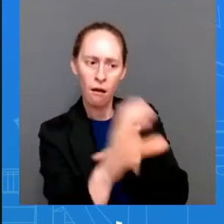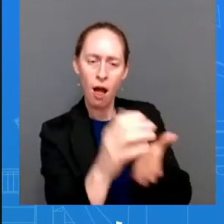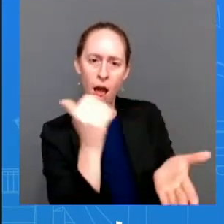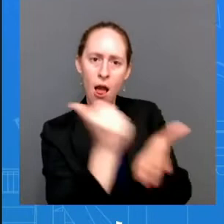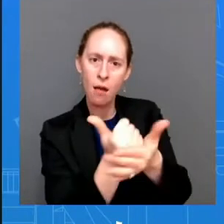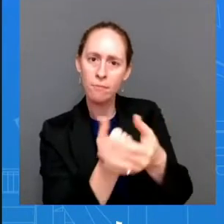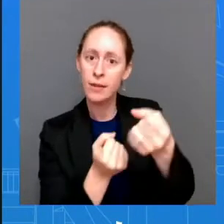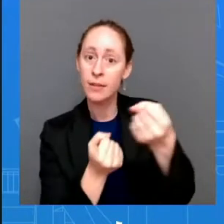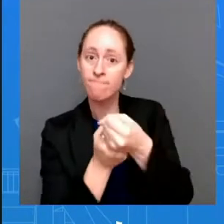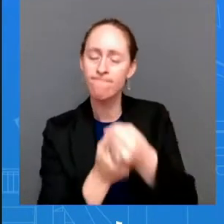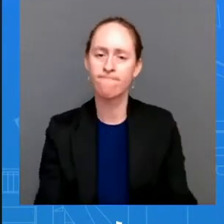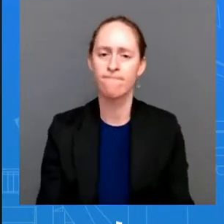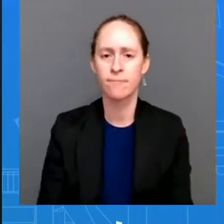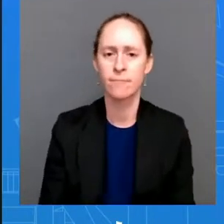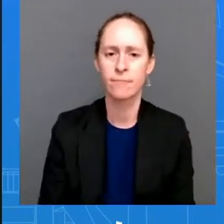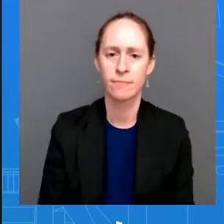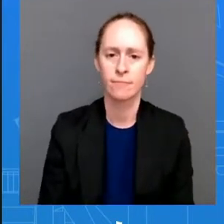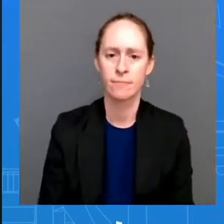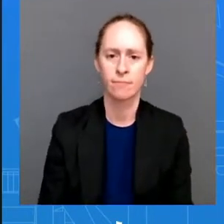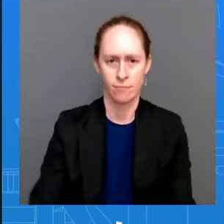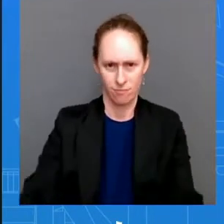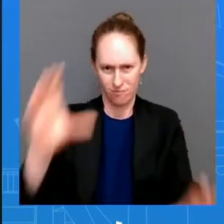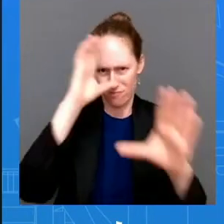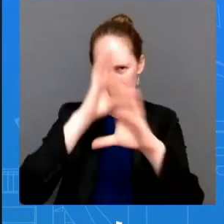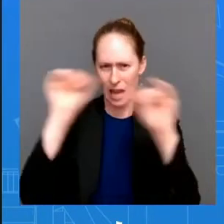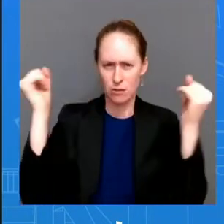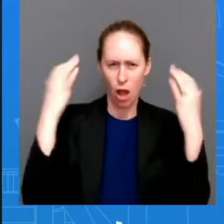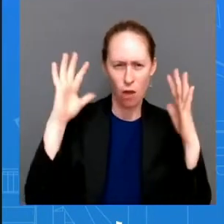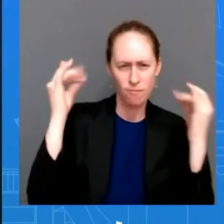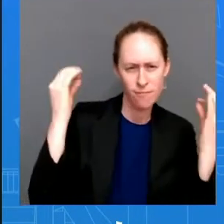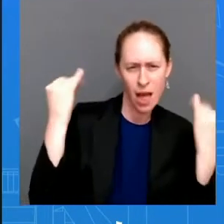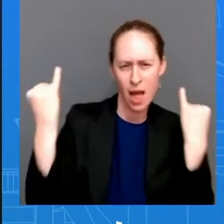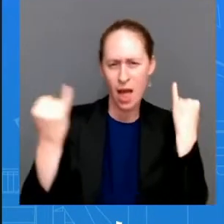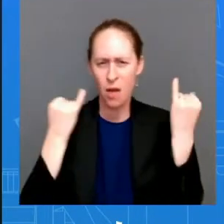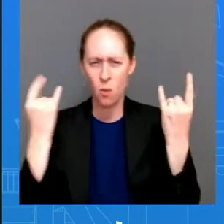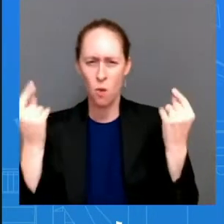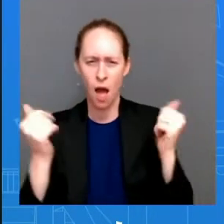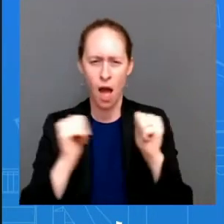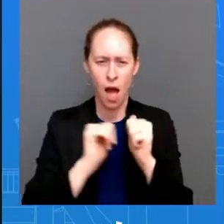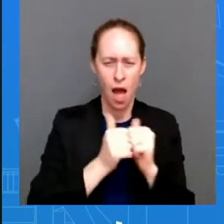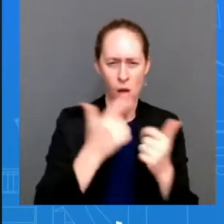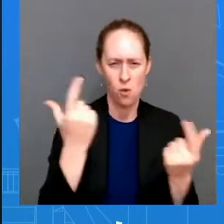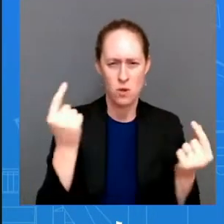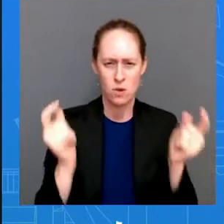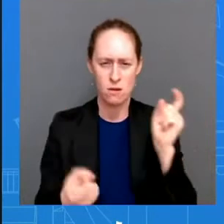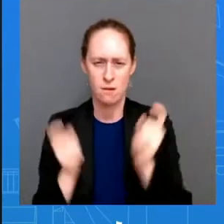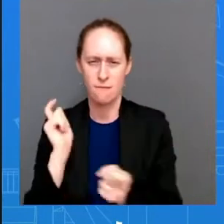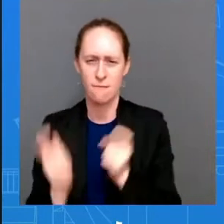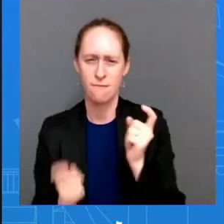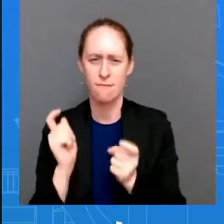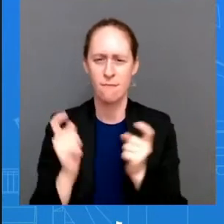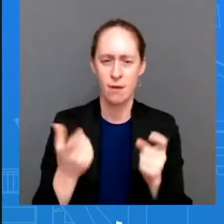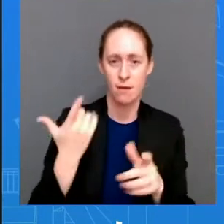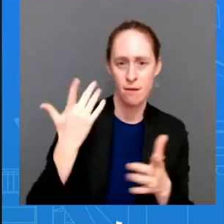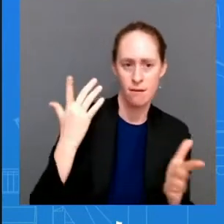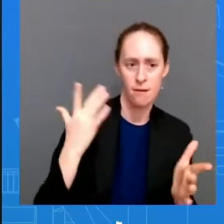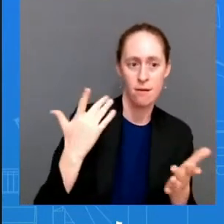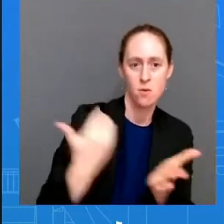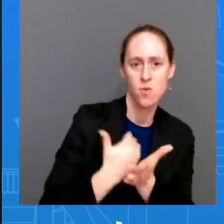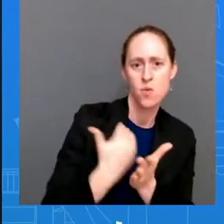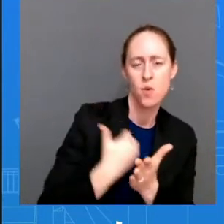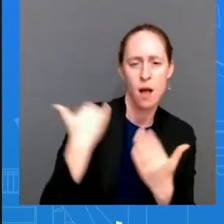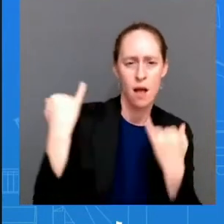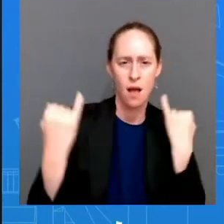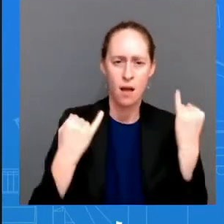and uh and so and also the thing to to to note here and we have said this this is in consultation with groups this is in consultation